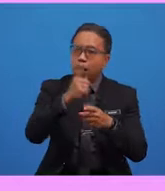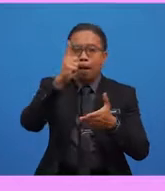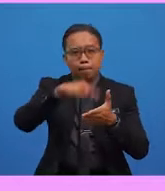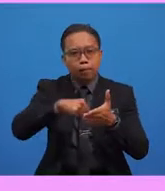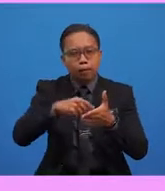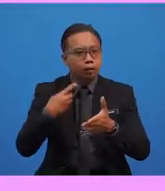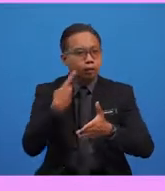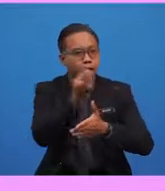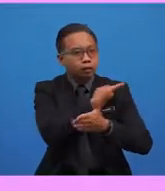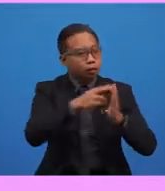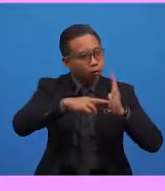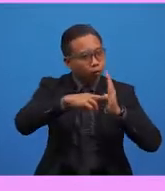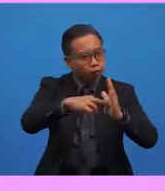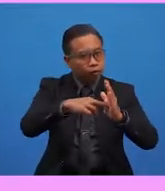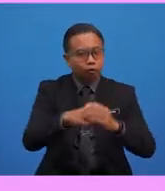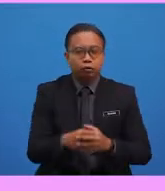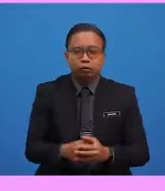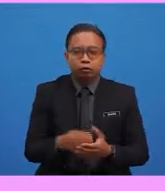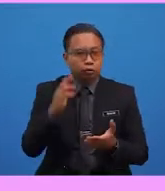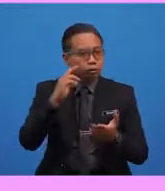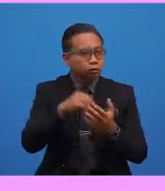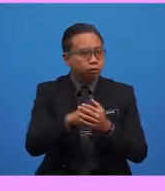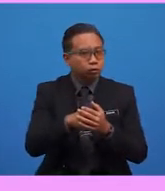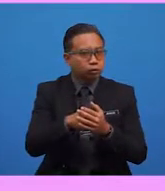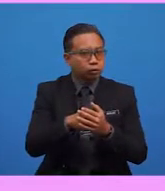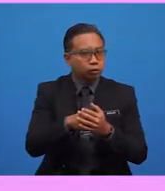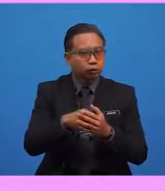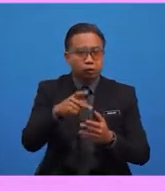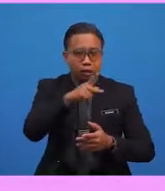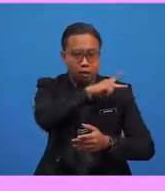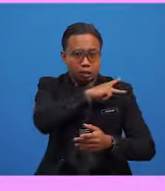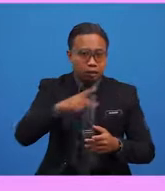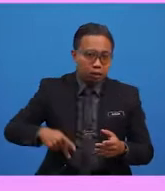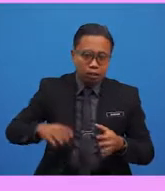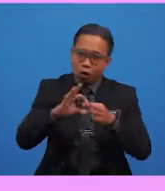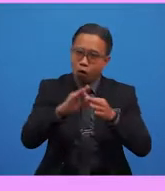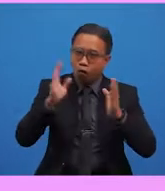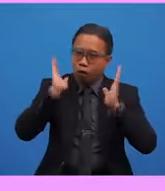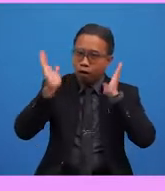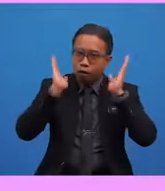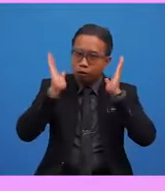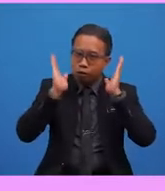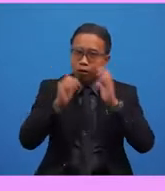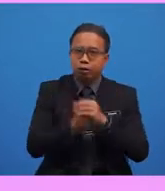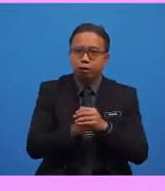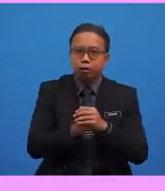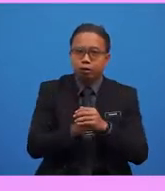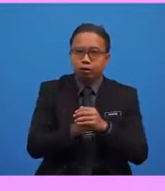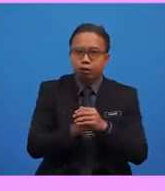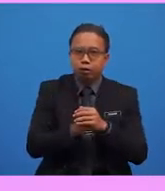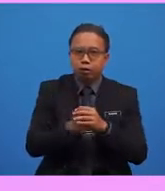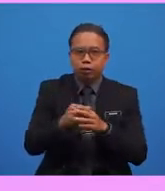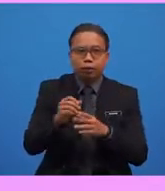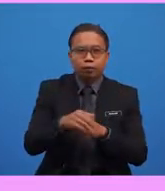we are referring to. For example, the king of Malaysia, the Tugunegara, the flag of Malaysia and the